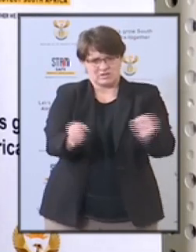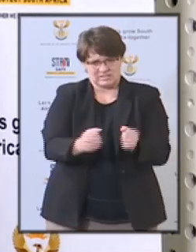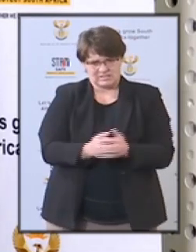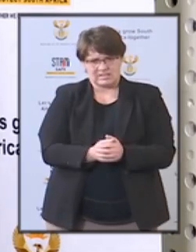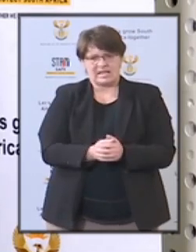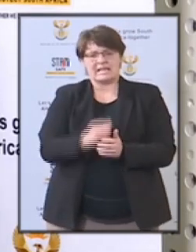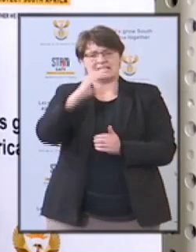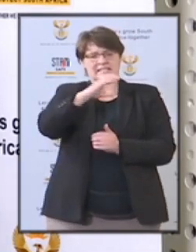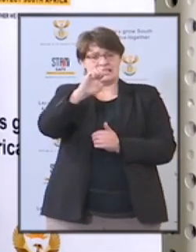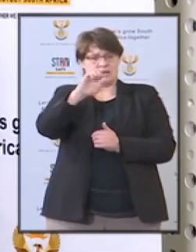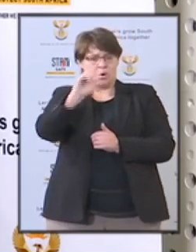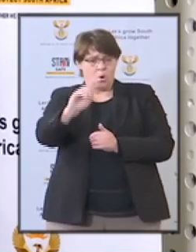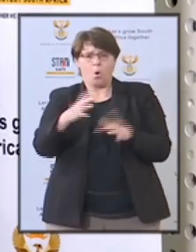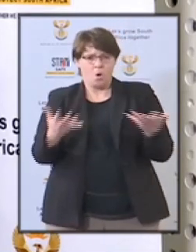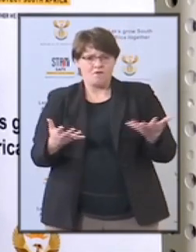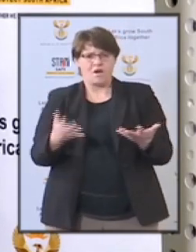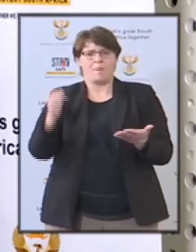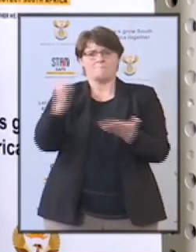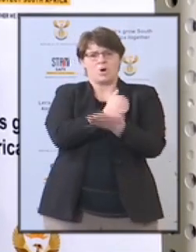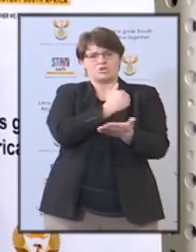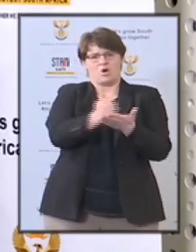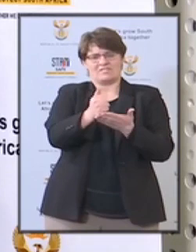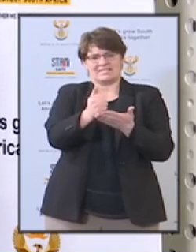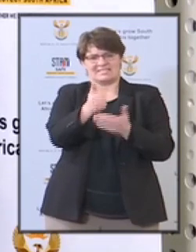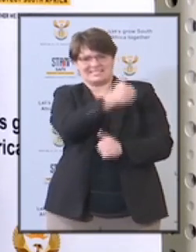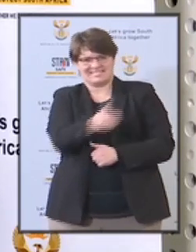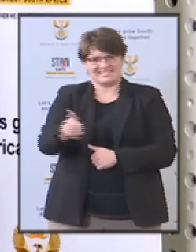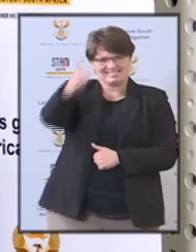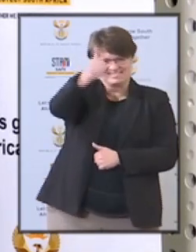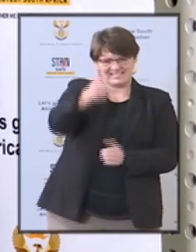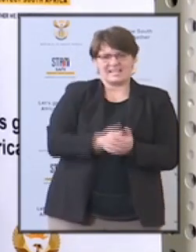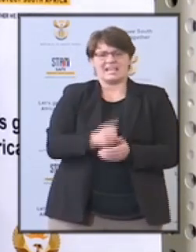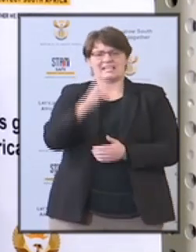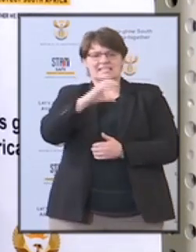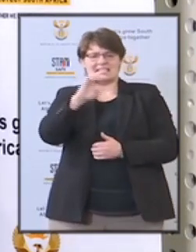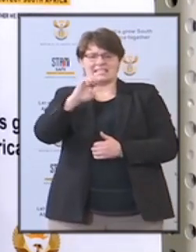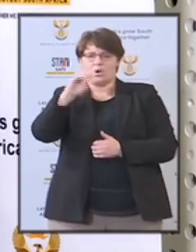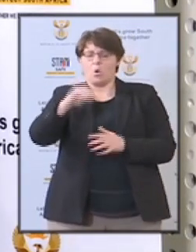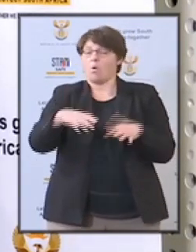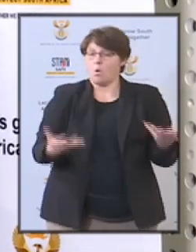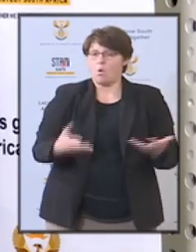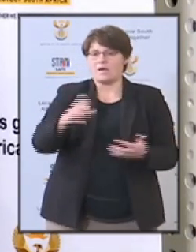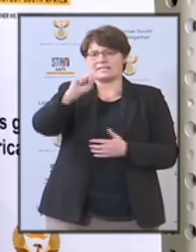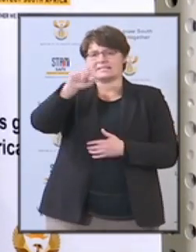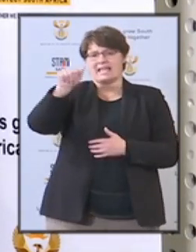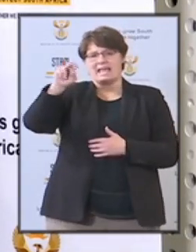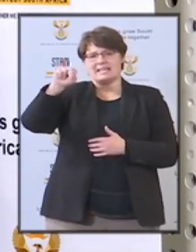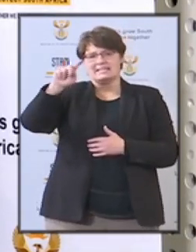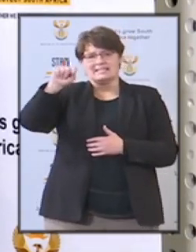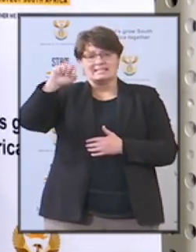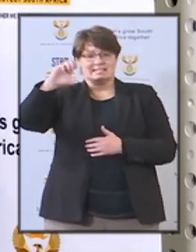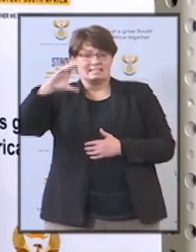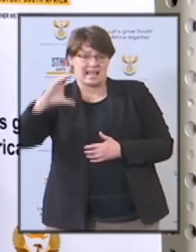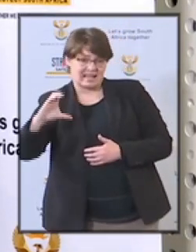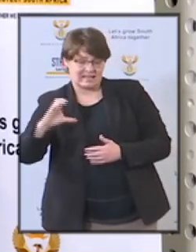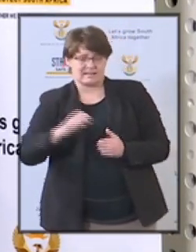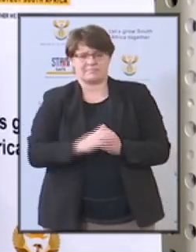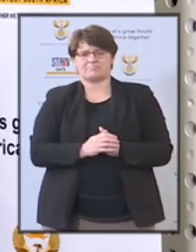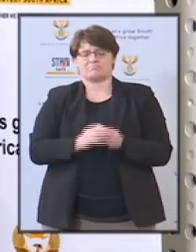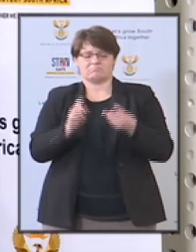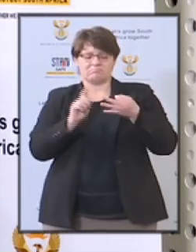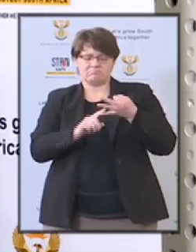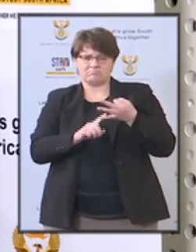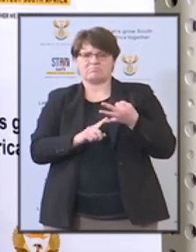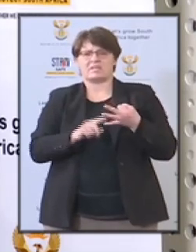Officer, the South African Post Office, the CEO of CENTEC, the CEO of the National